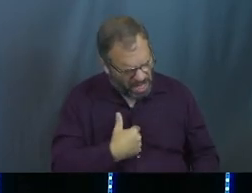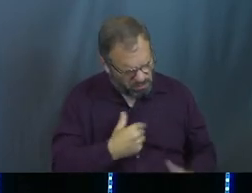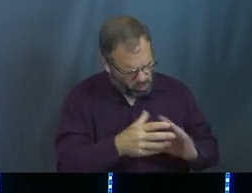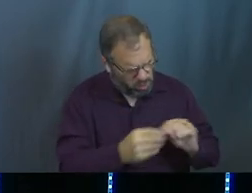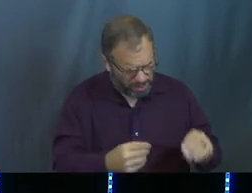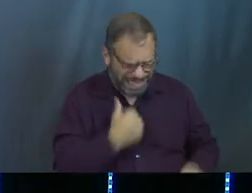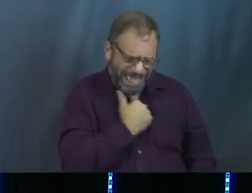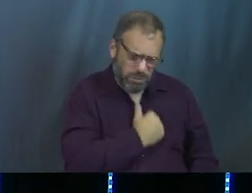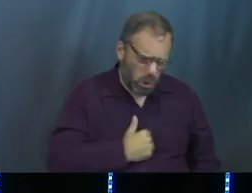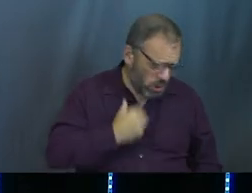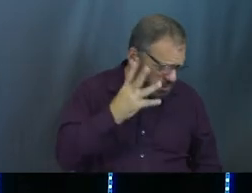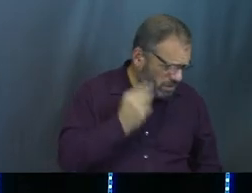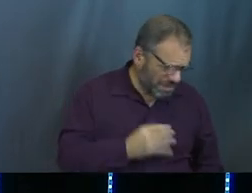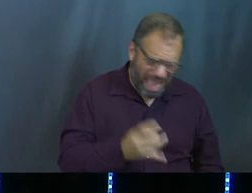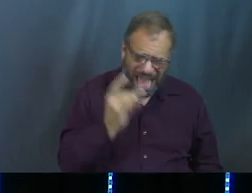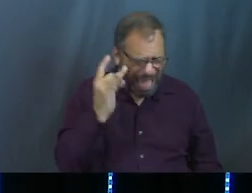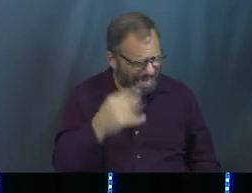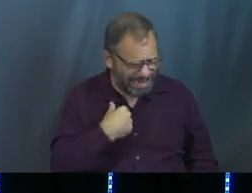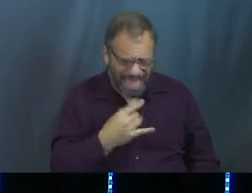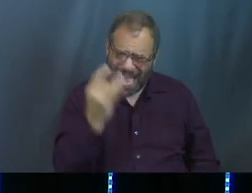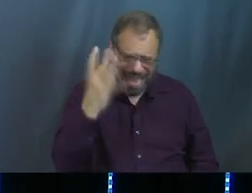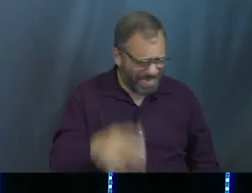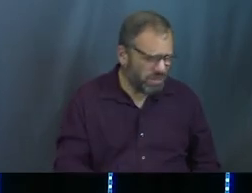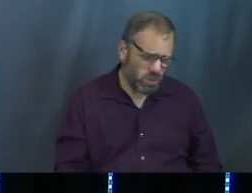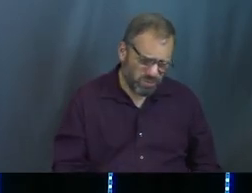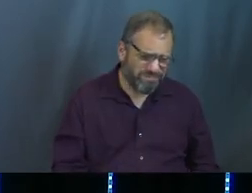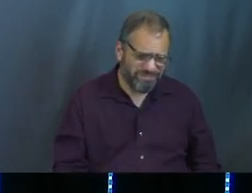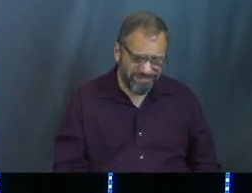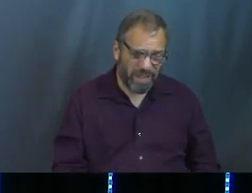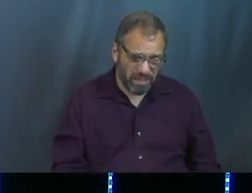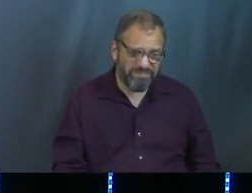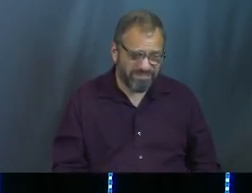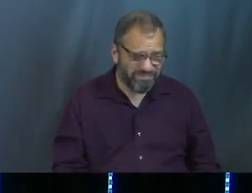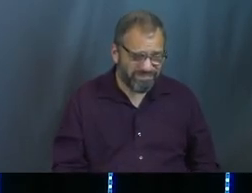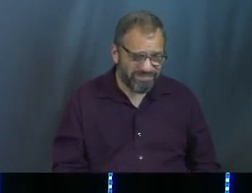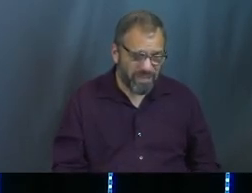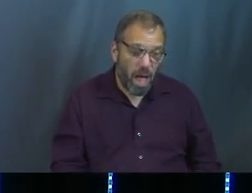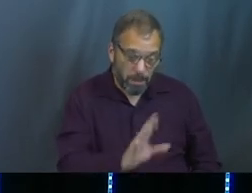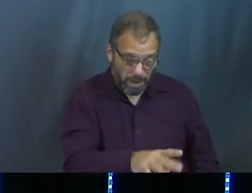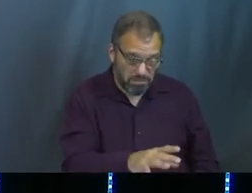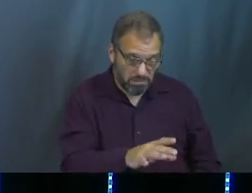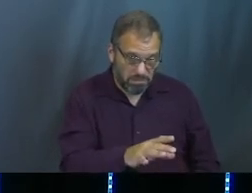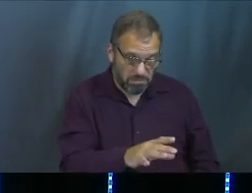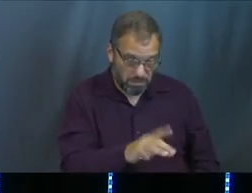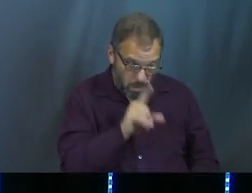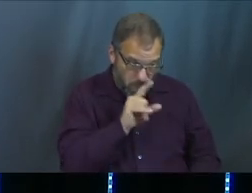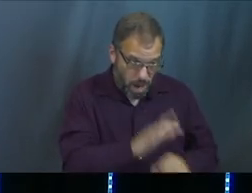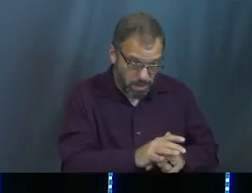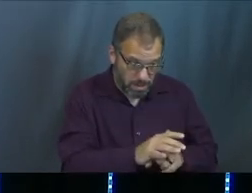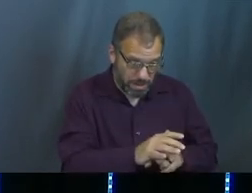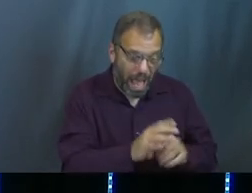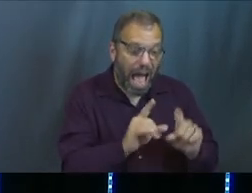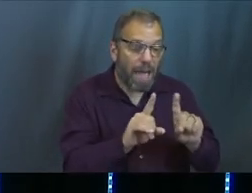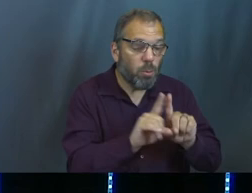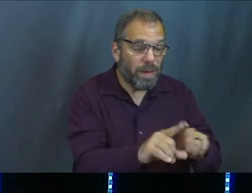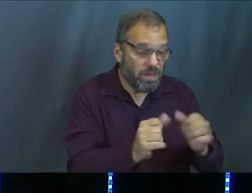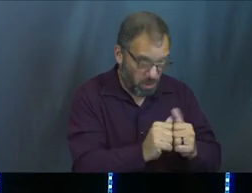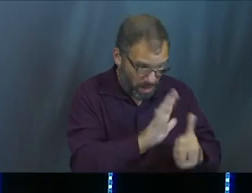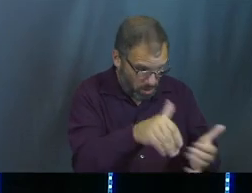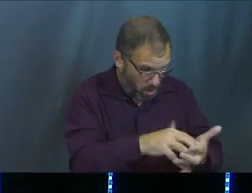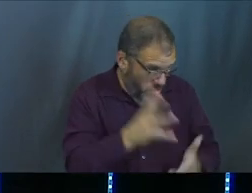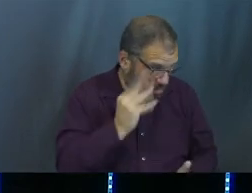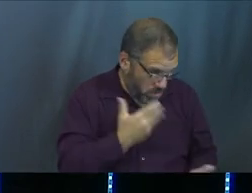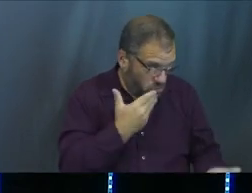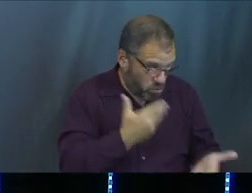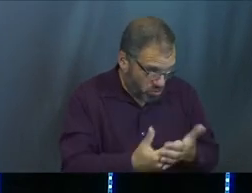I'm sorry about what you're going through. I hate it. I hate it too. But can I promise you that I'm with you? Can I promise you that in the midst of that,